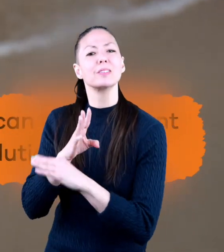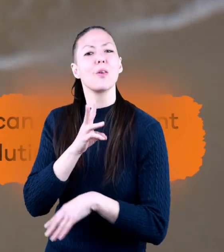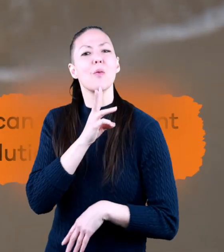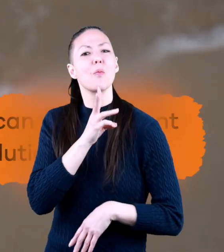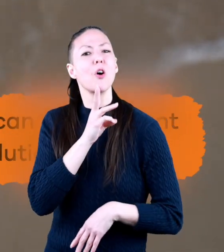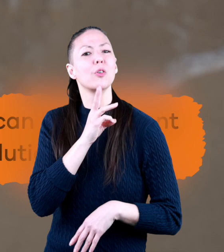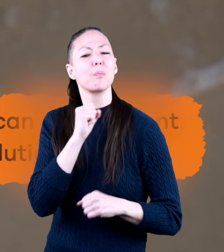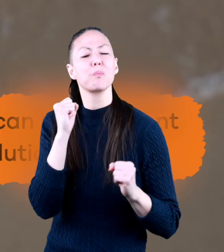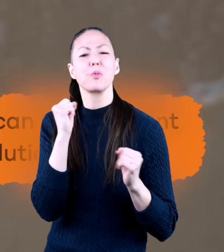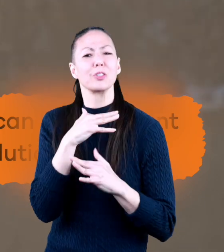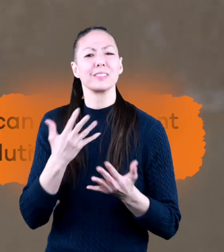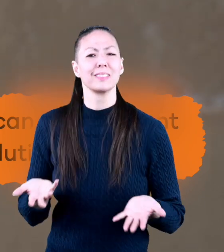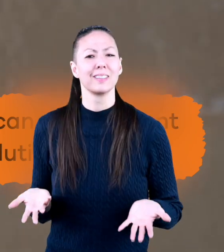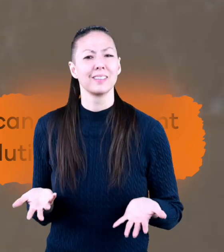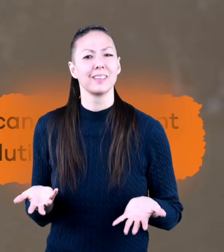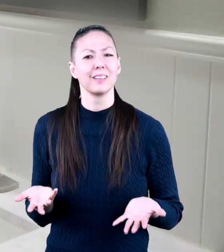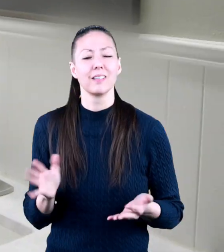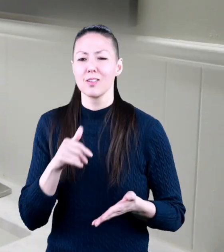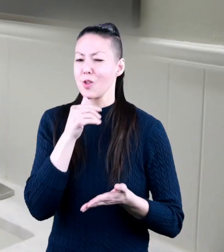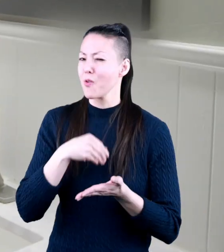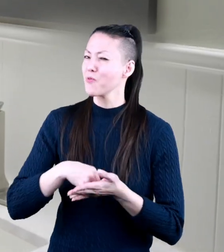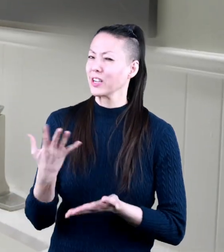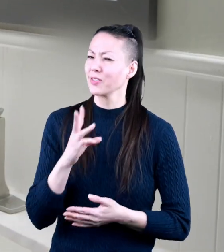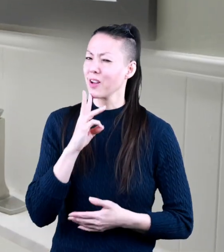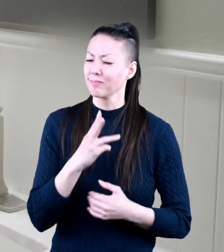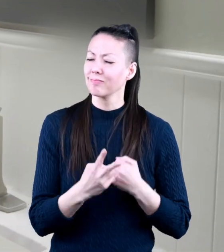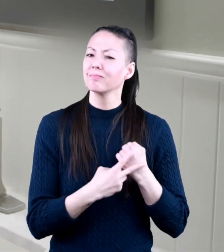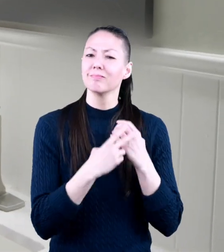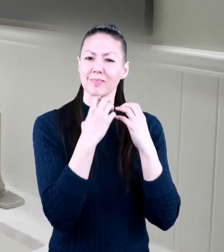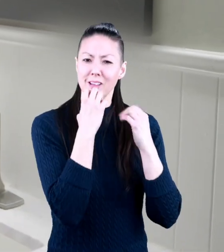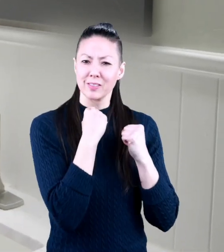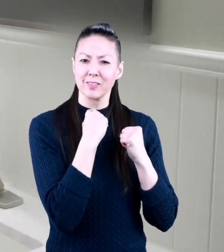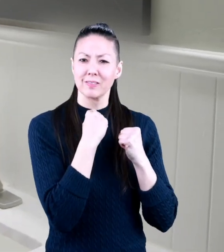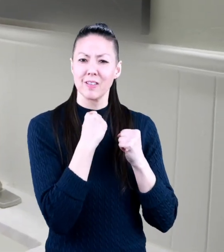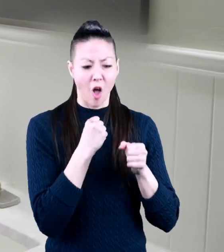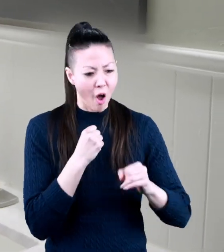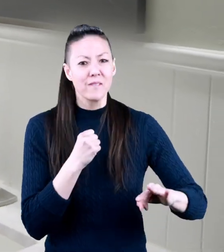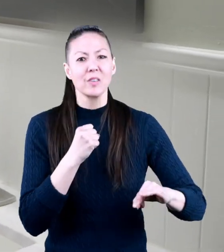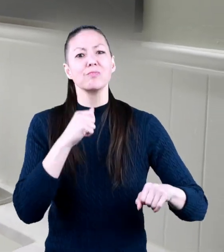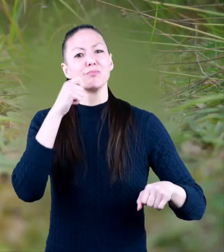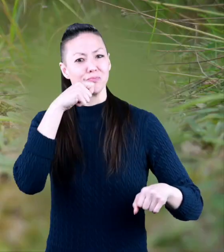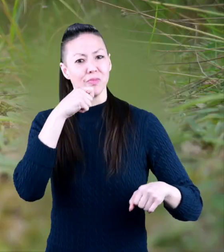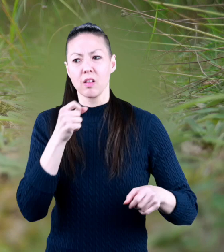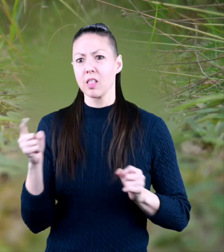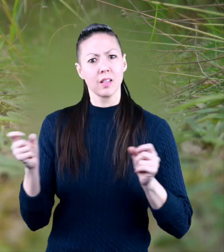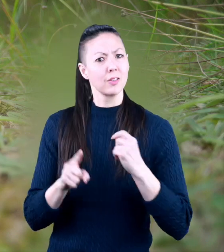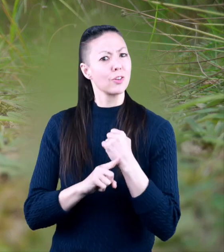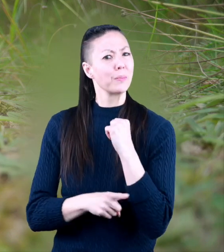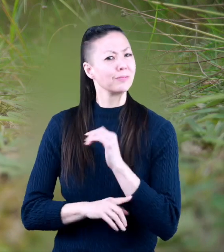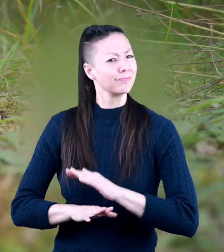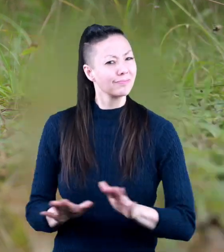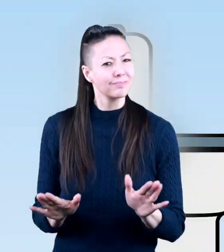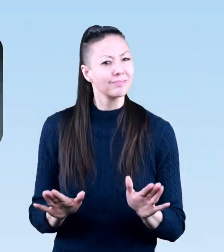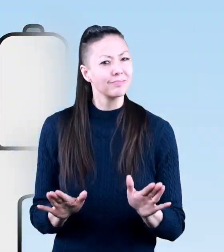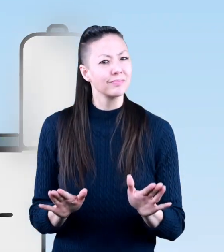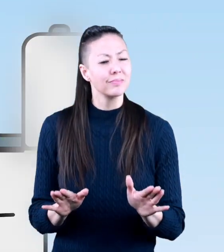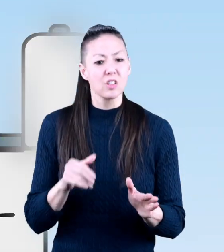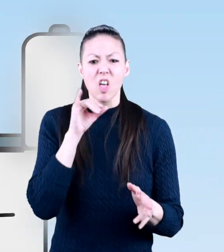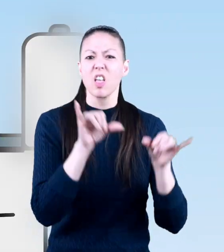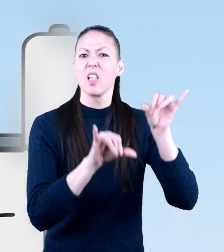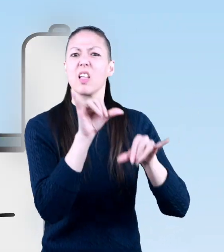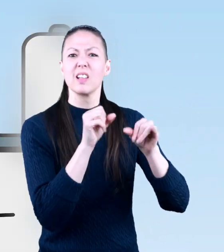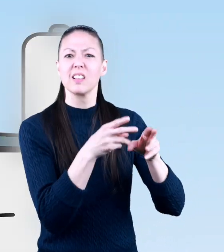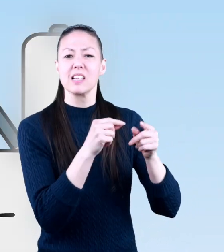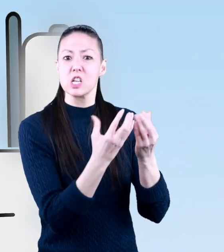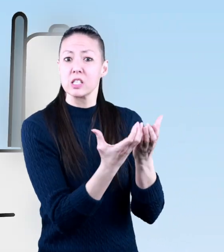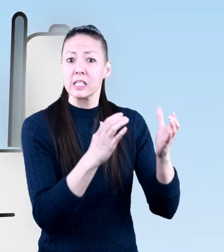water pollution don't waste water conserve it don't litter don't dispose